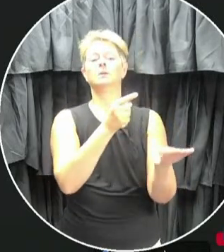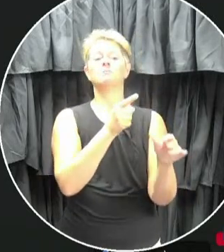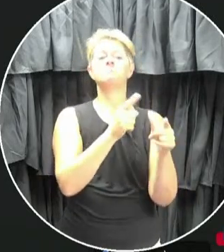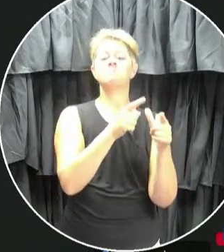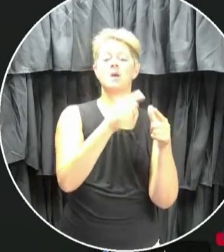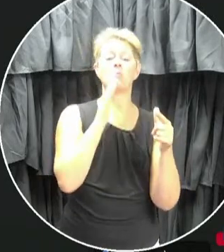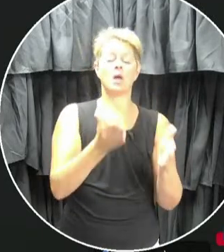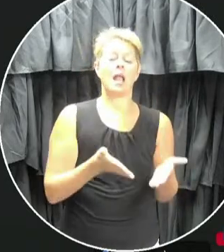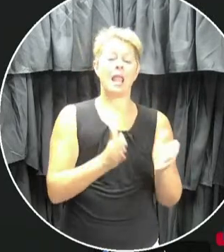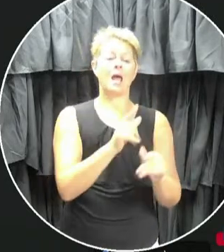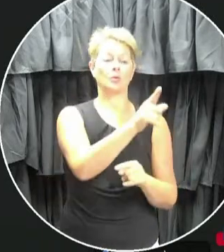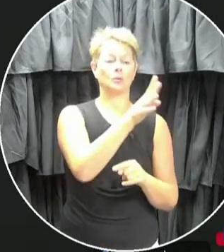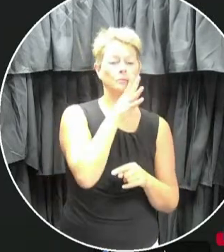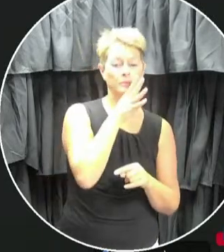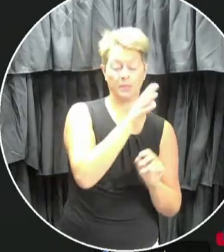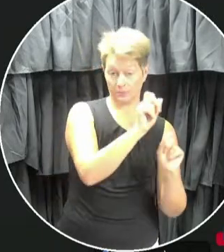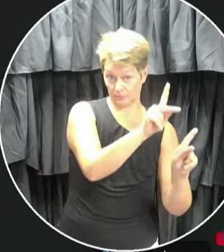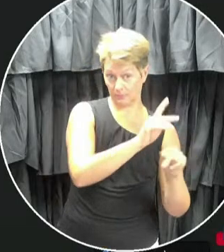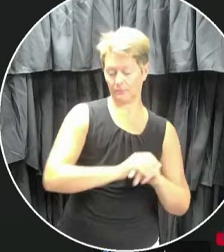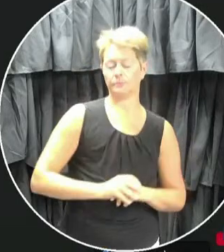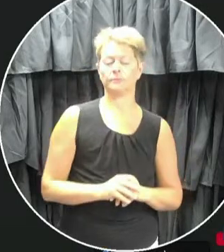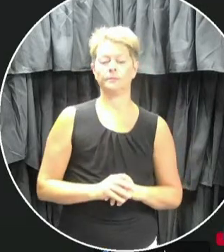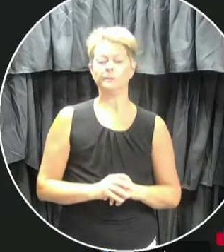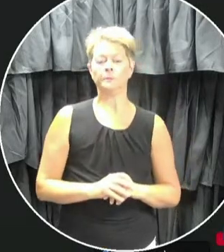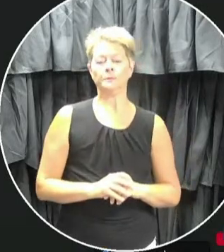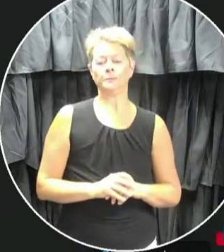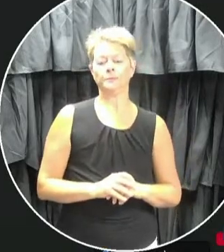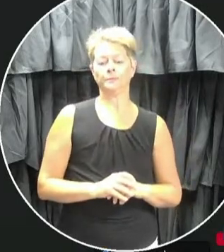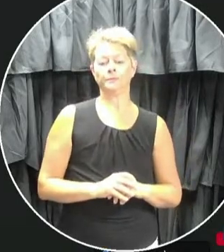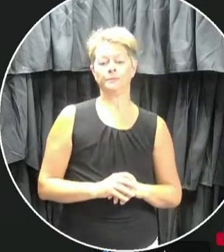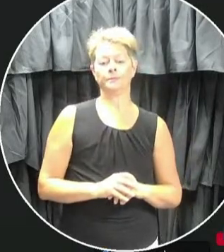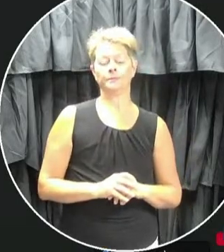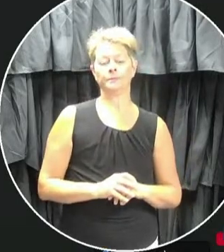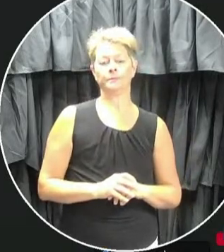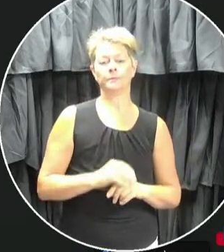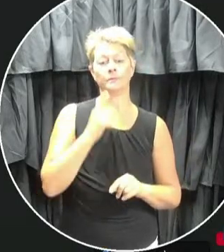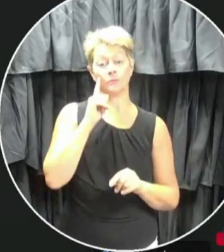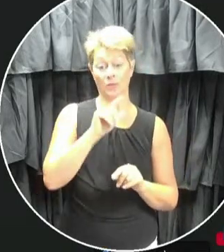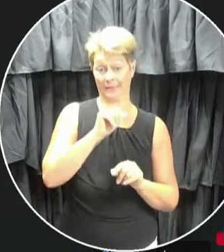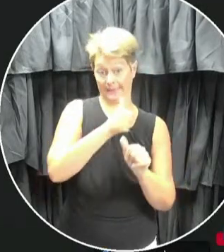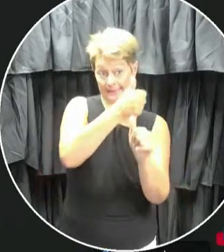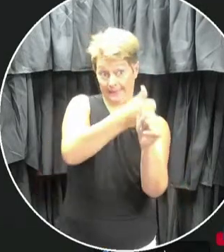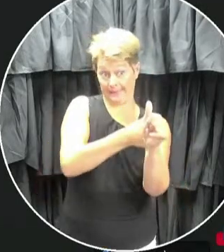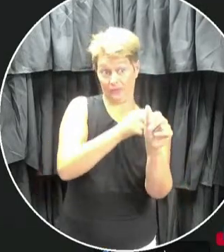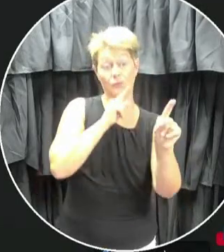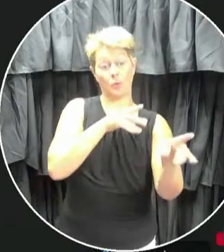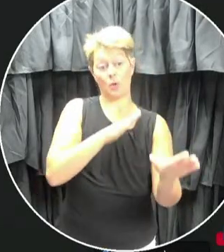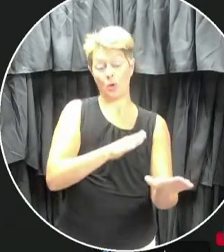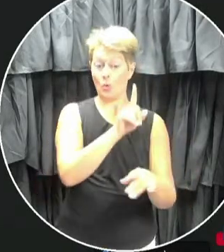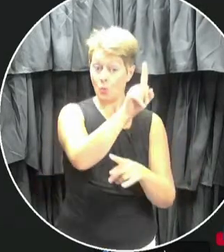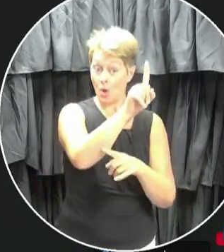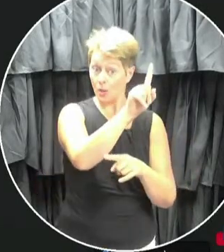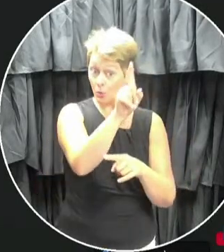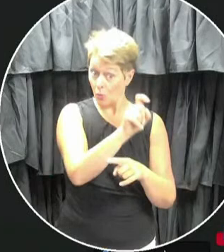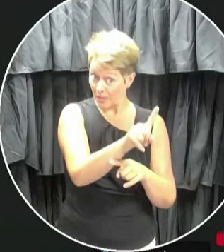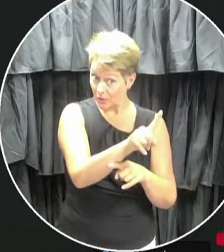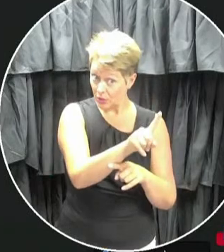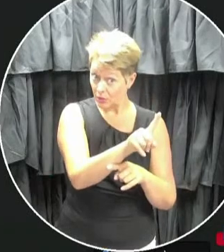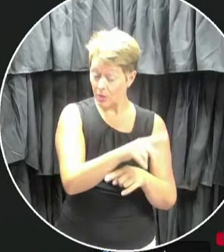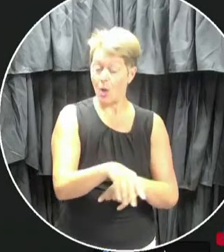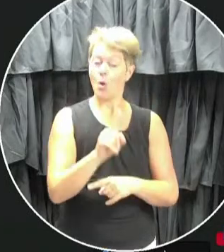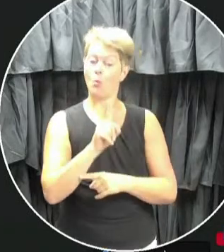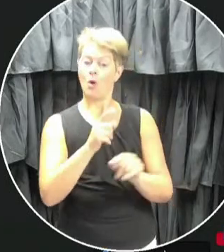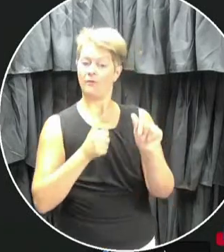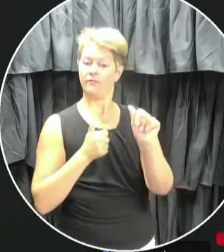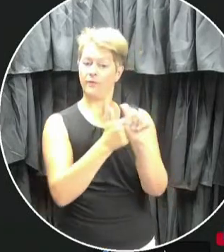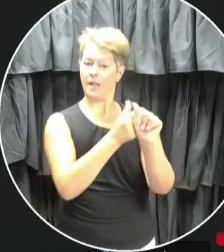able to engage and ask your questions. We ask that on each turn, you pose one question and one follow-up,